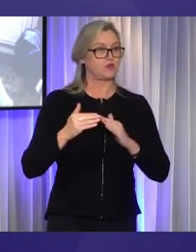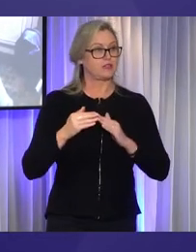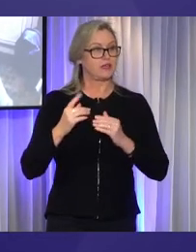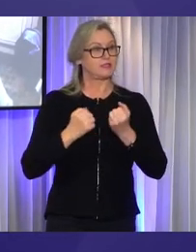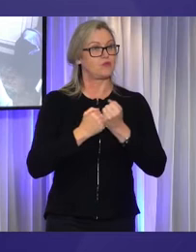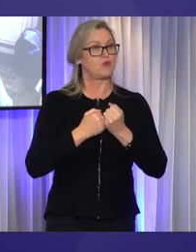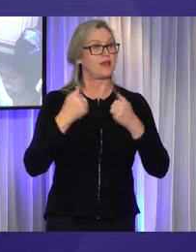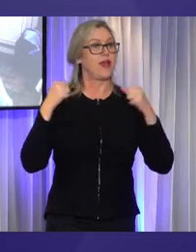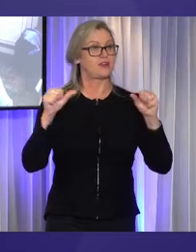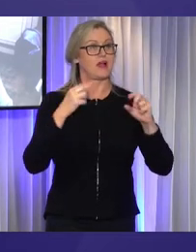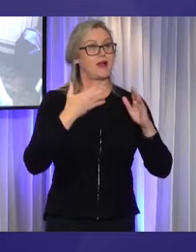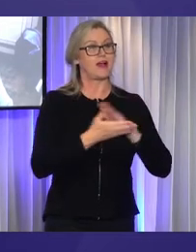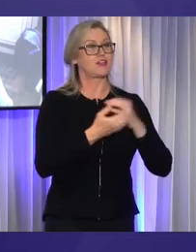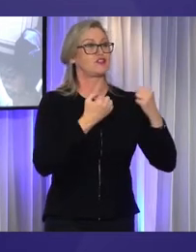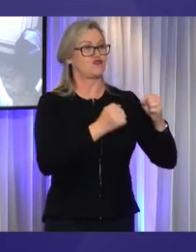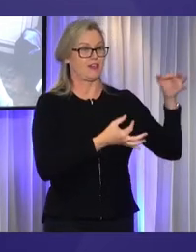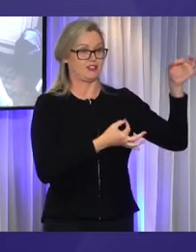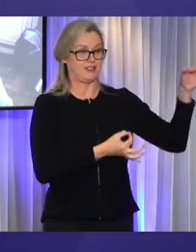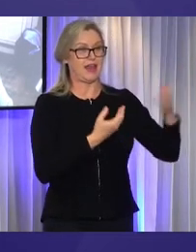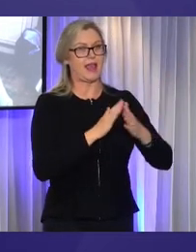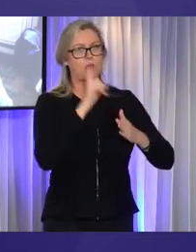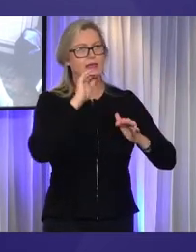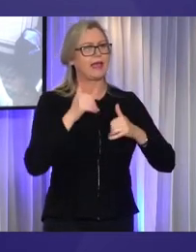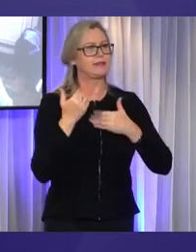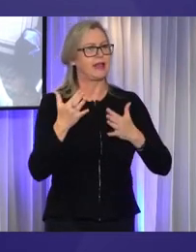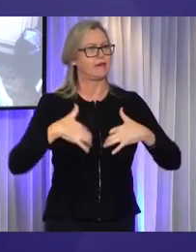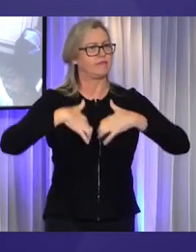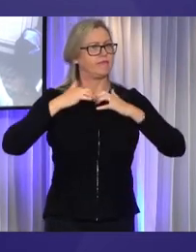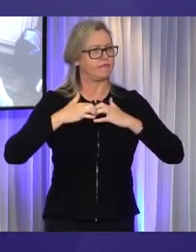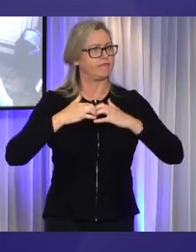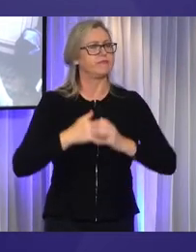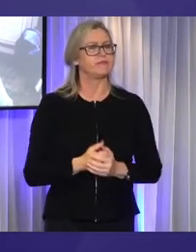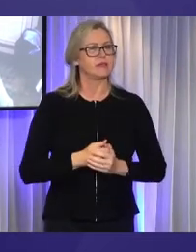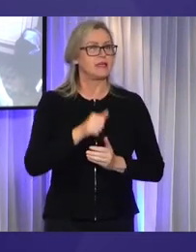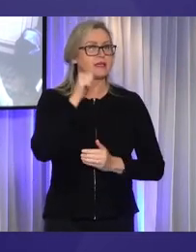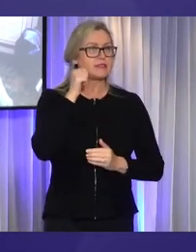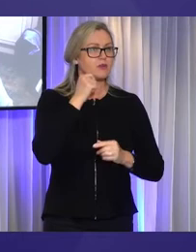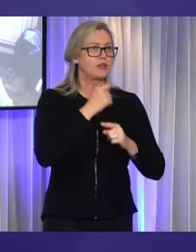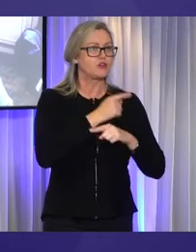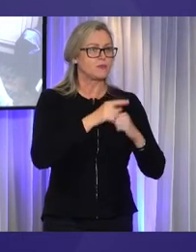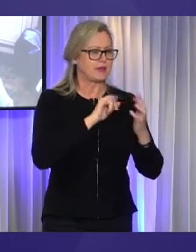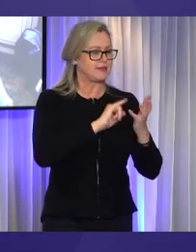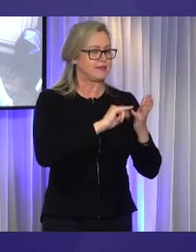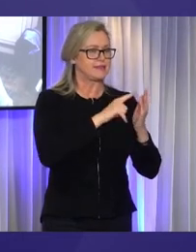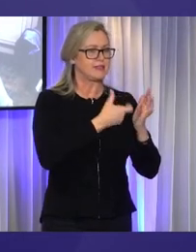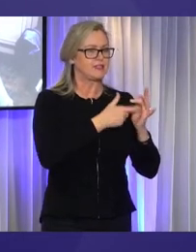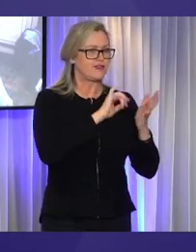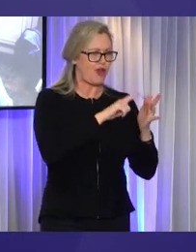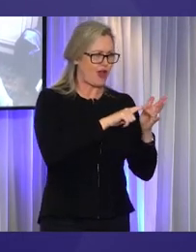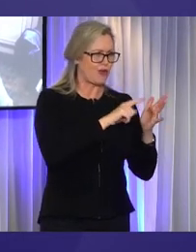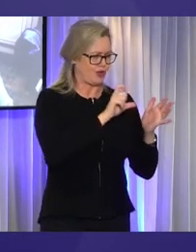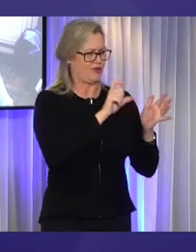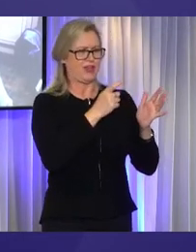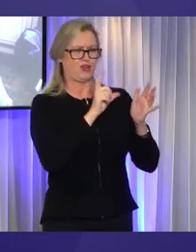strategy and how it should deliver. Yesterday, we went from Cicero to Kool-Aid to bringing